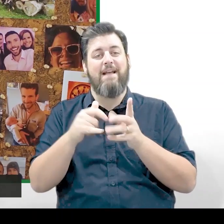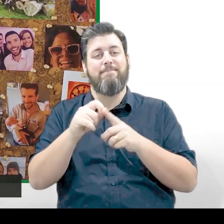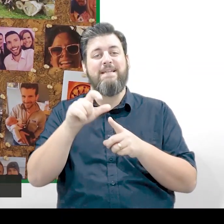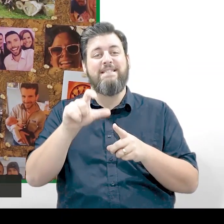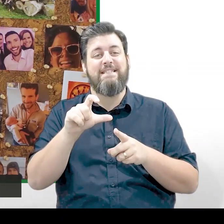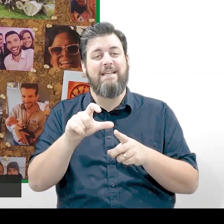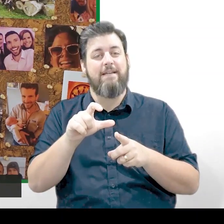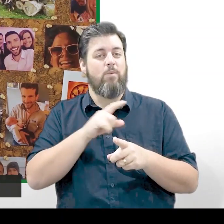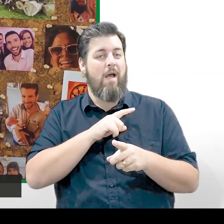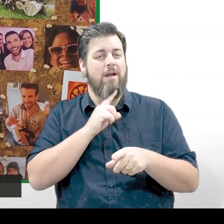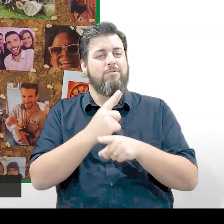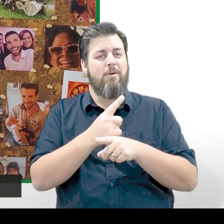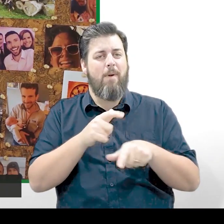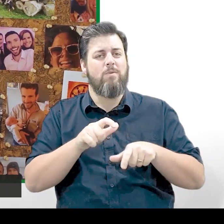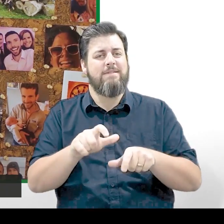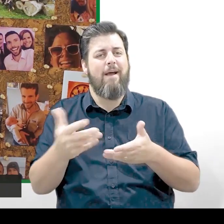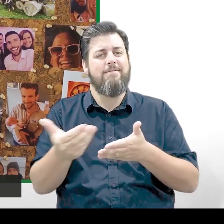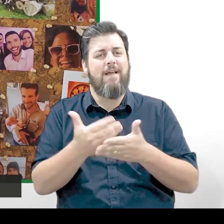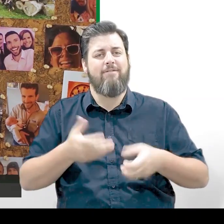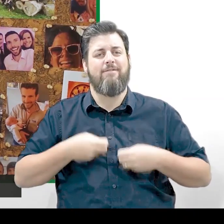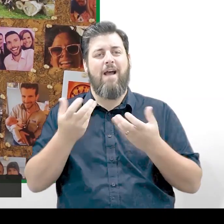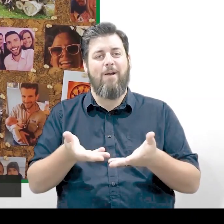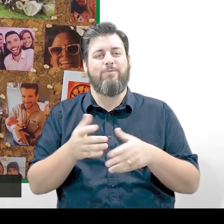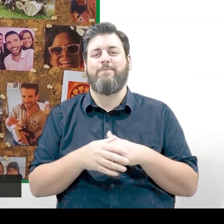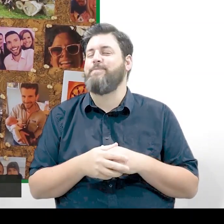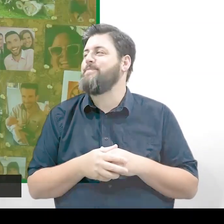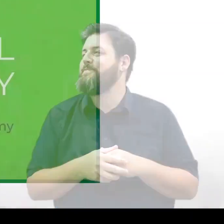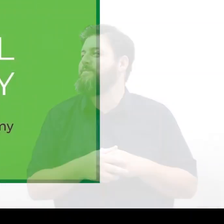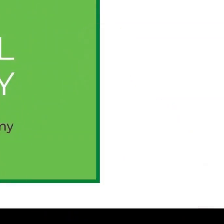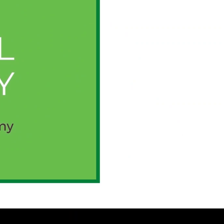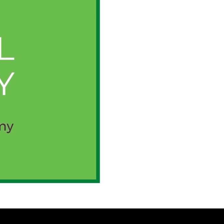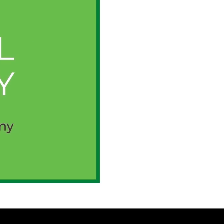to talk to us about staying safe and speaking out.